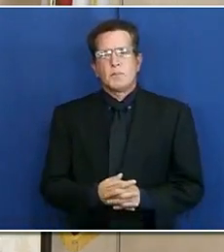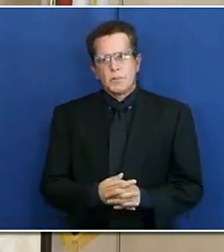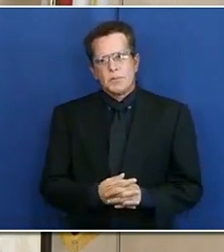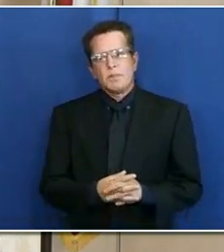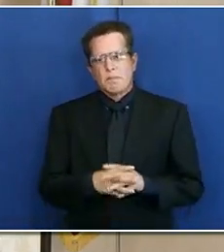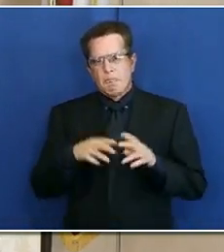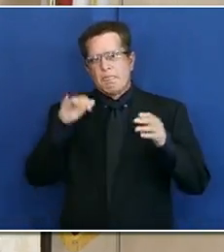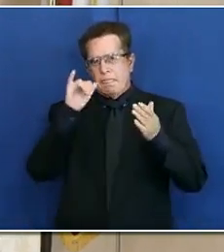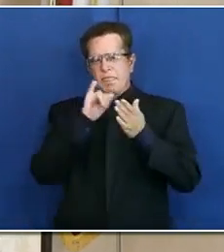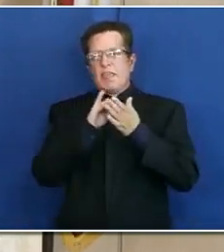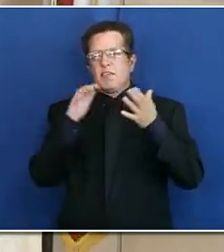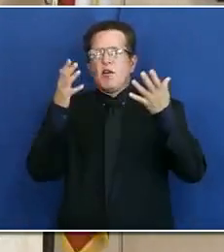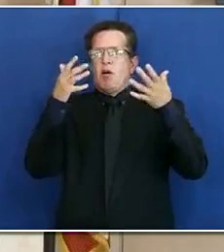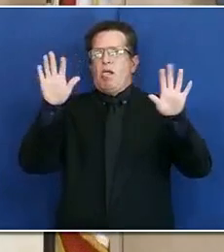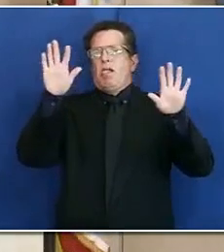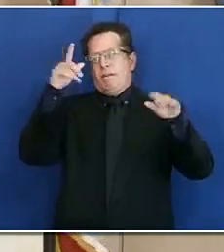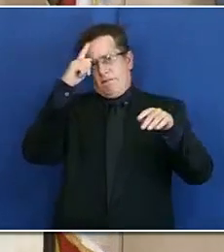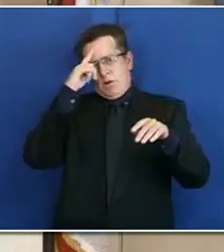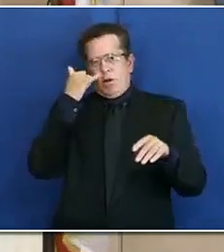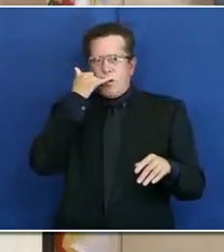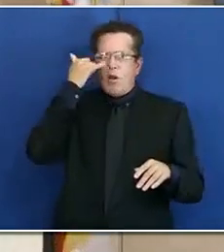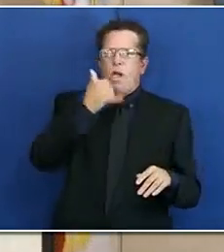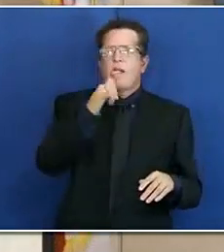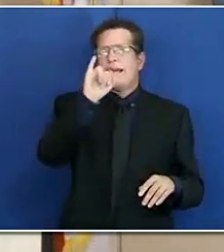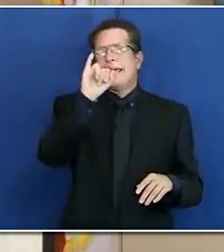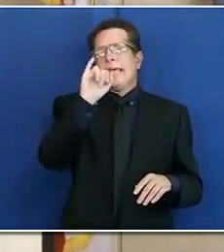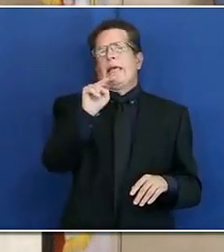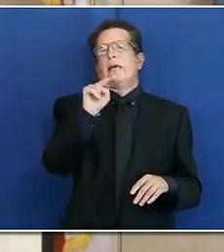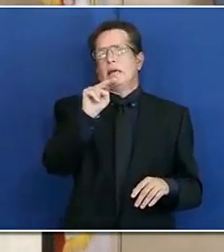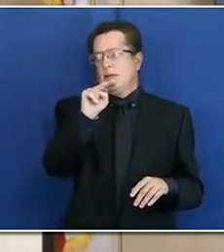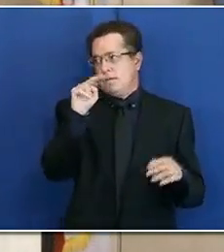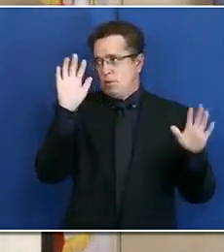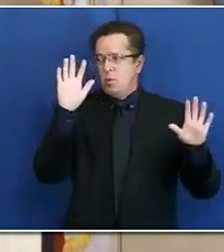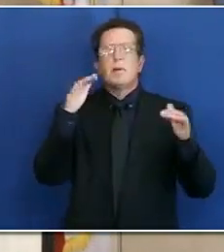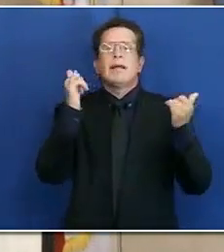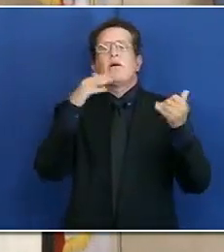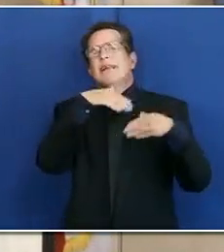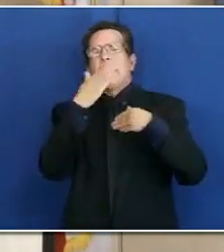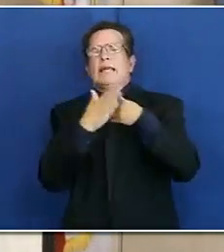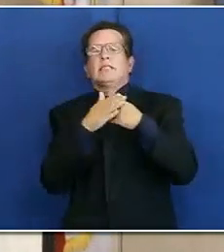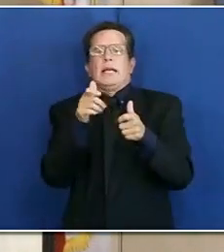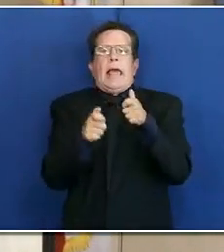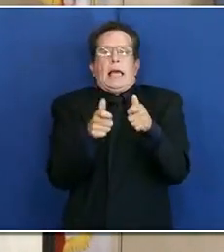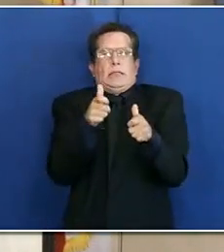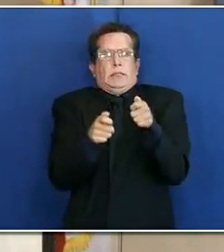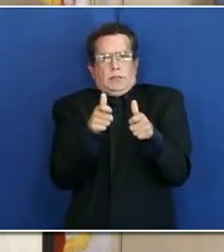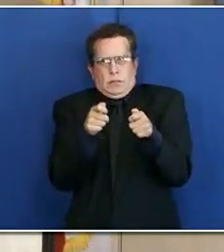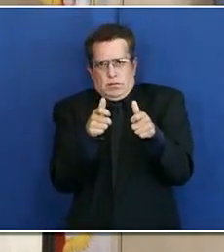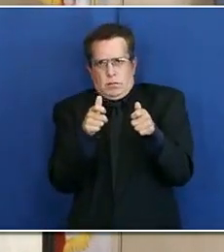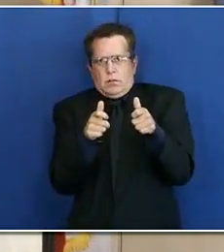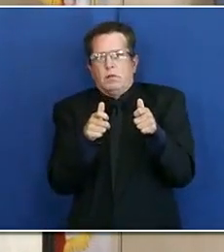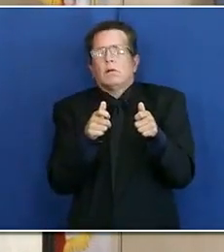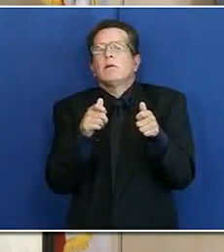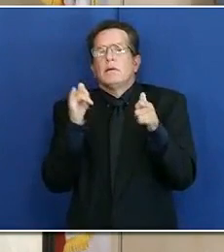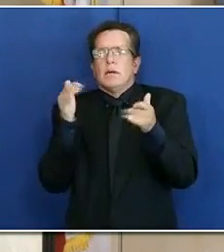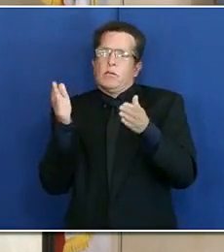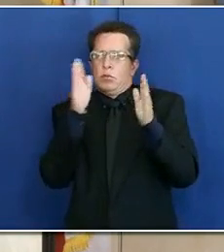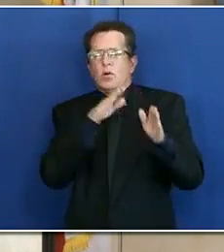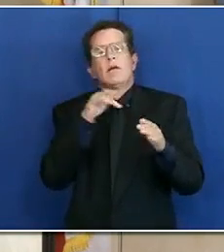That completes the call-in questions. We have a few texted questions. The first one happens to deal with contact